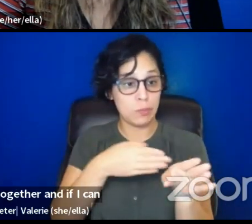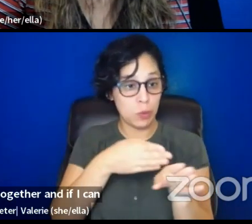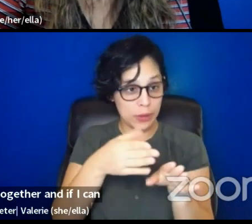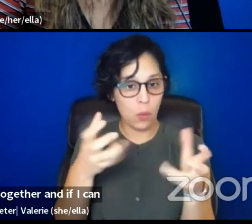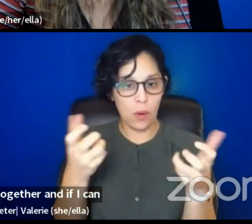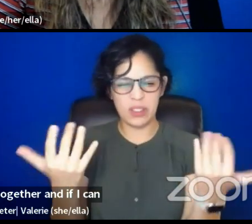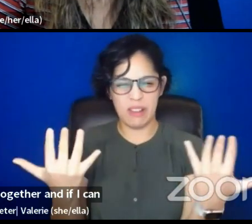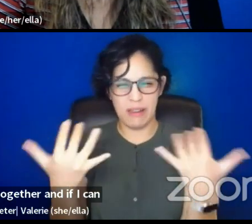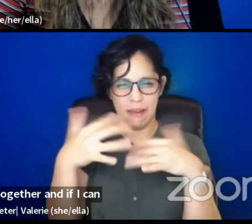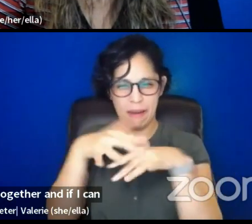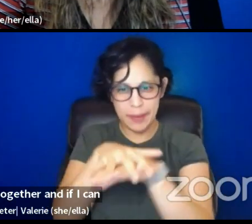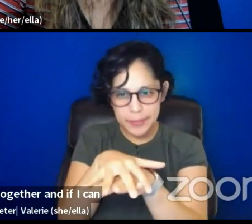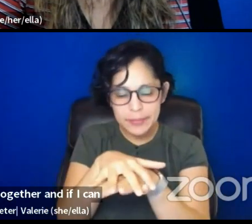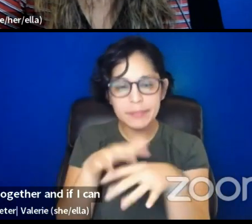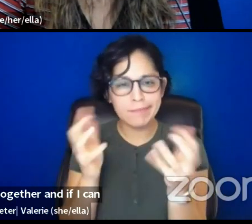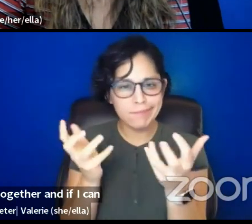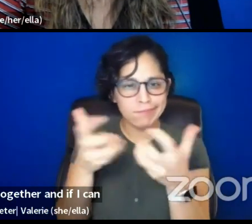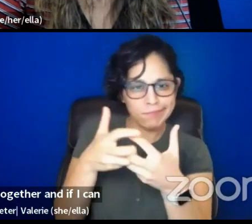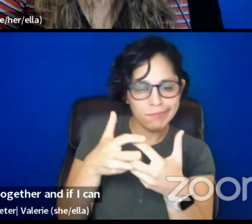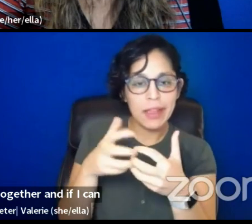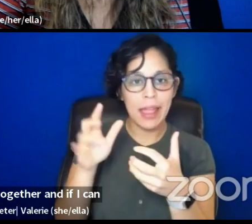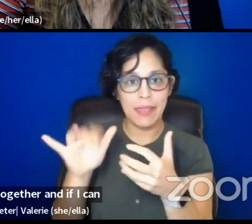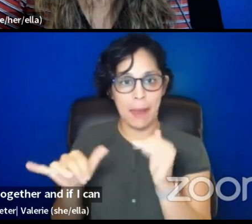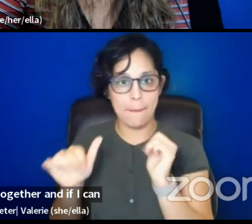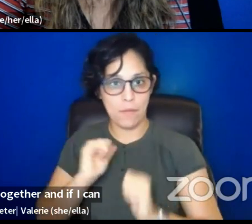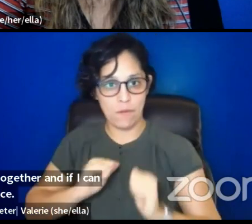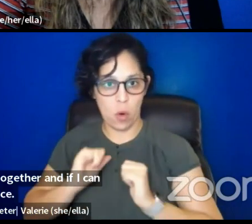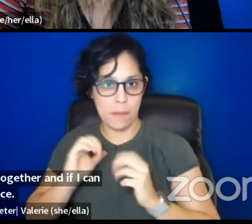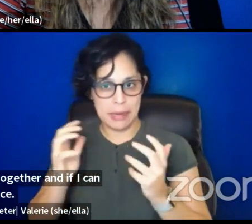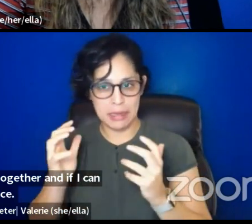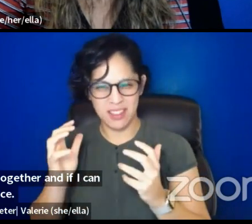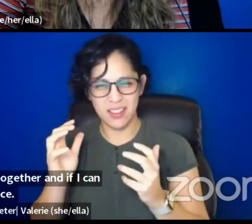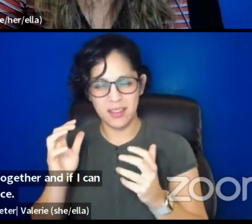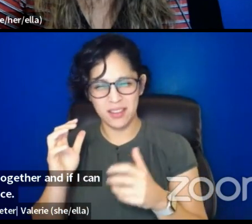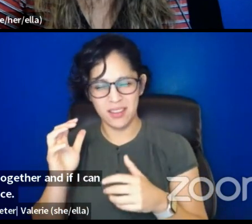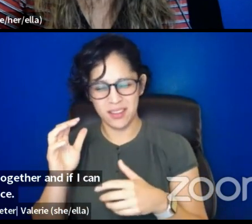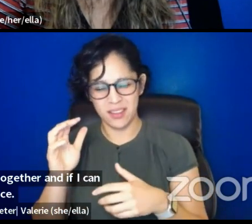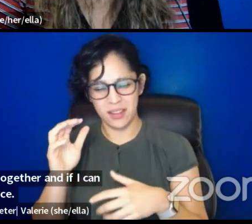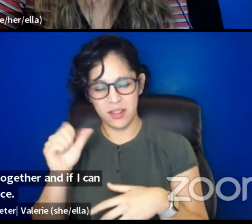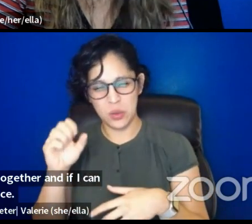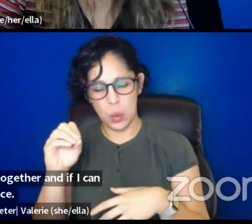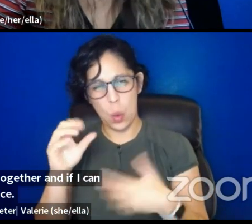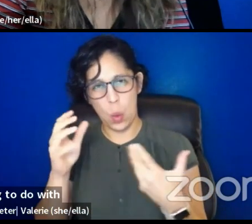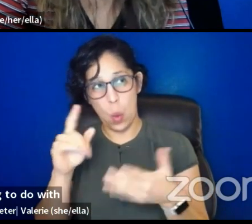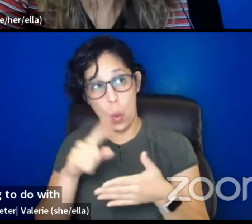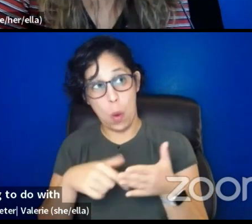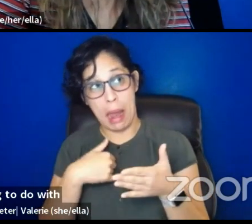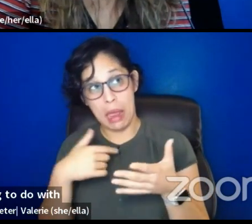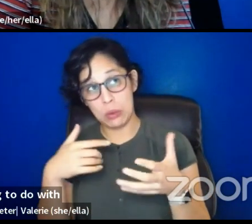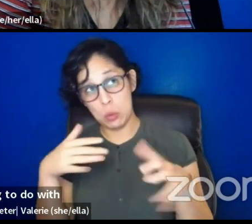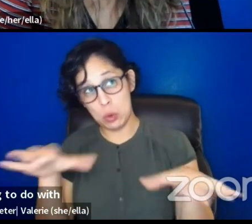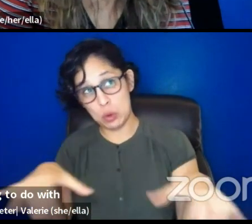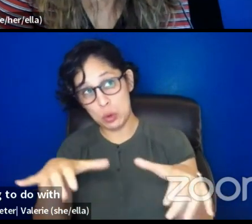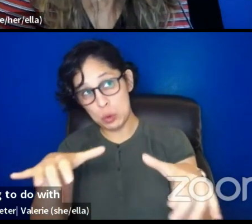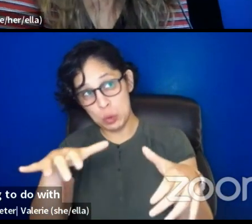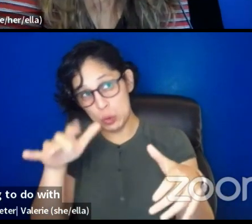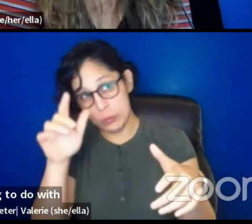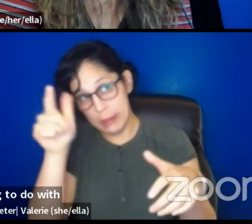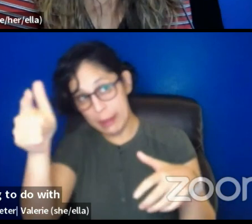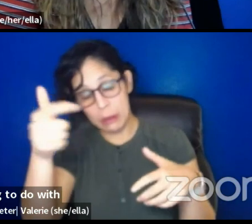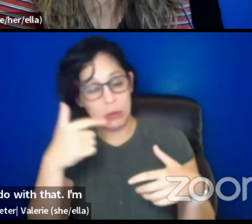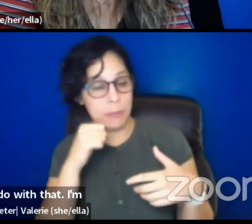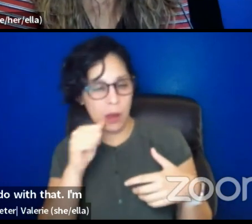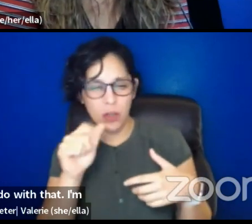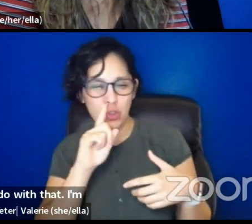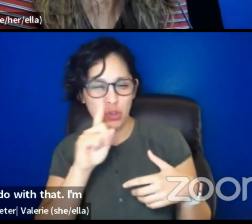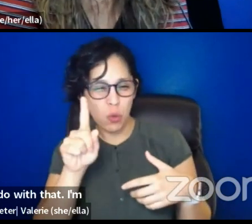mesh that with performance. So, as far as, like, what I'm going to do with that, I'm not too sure 100